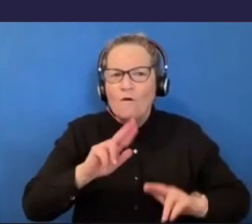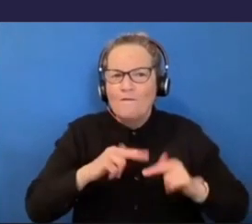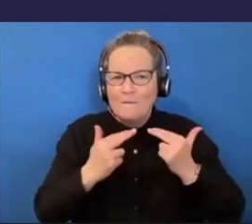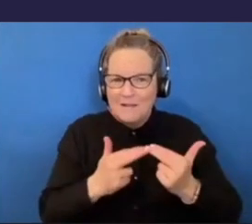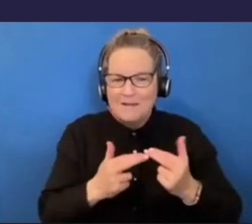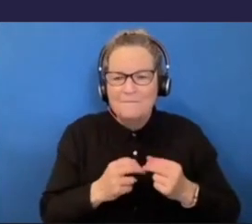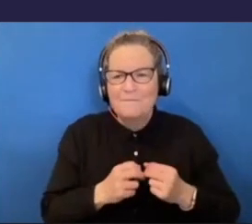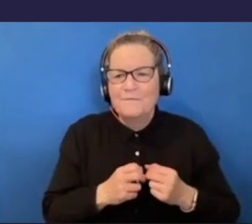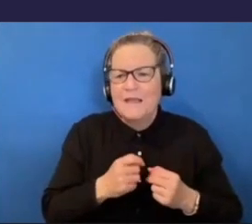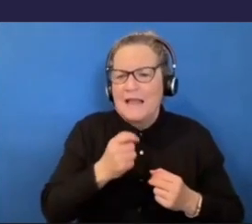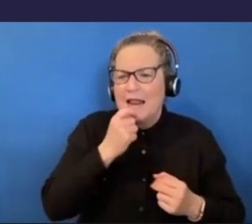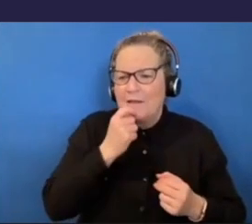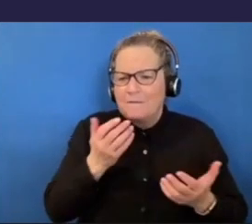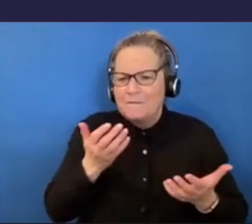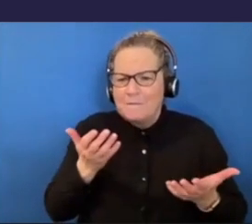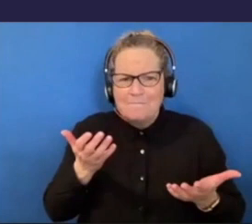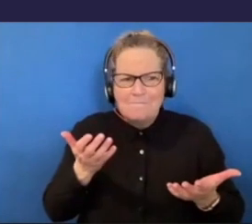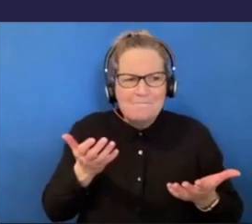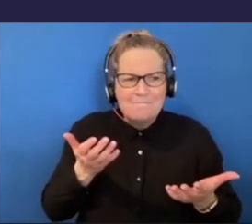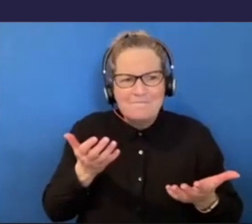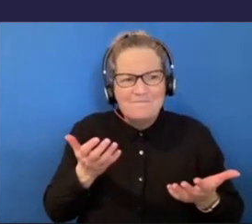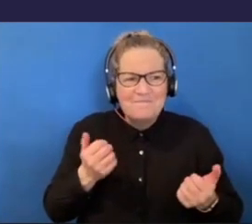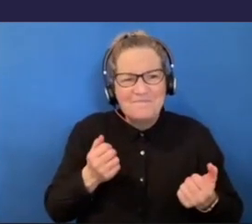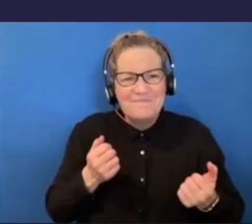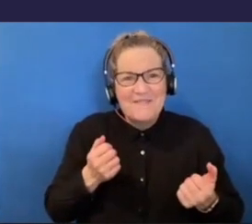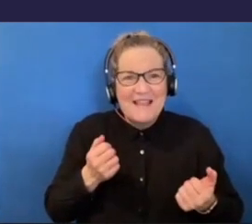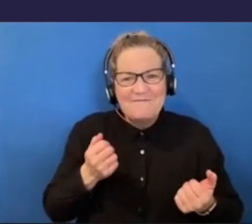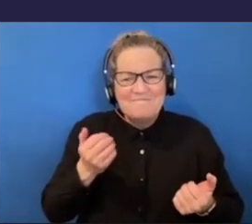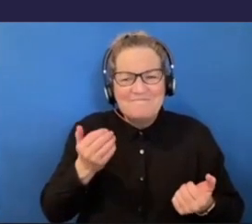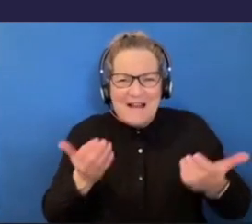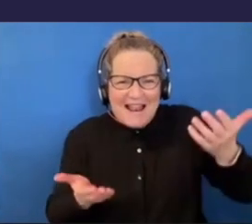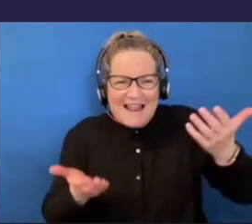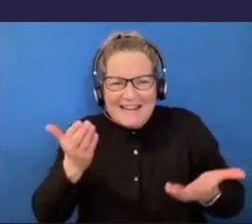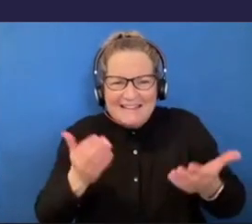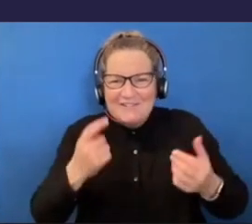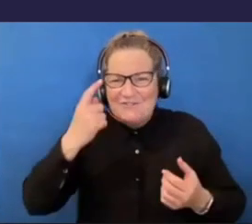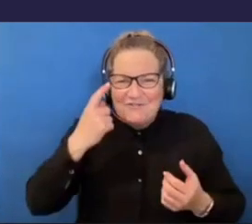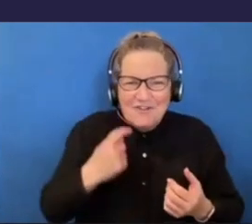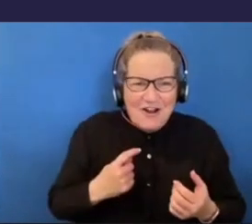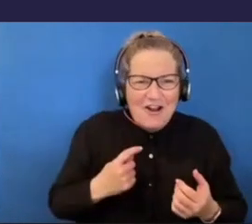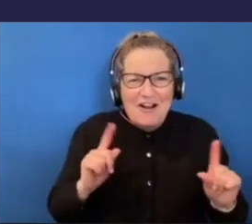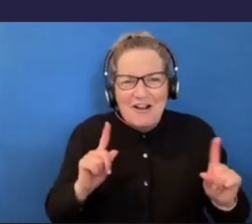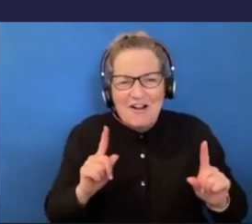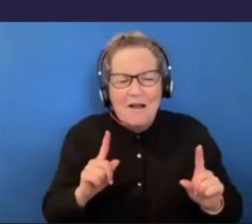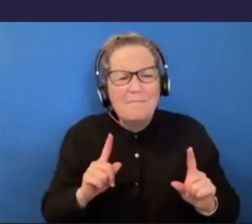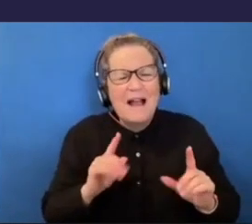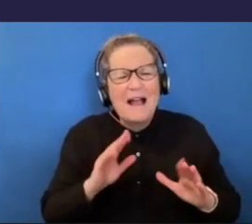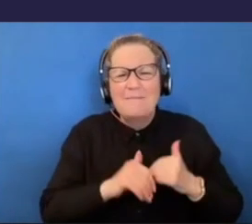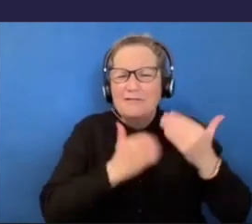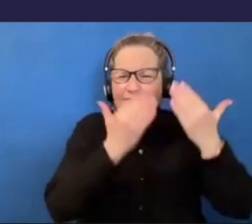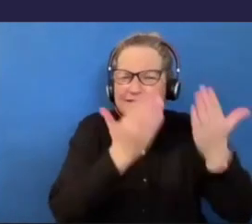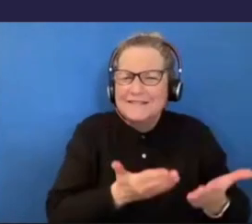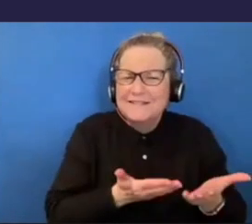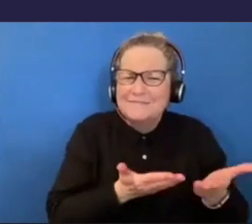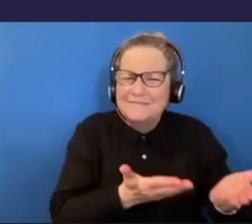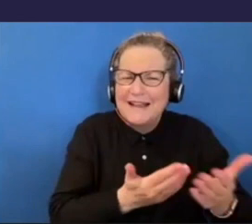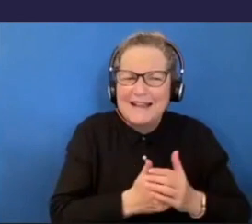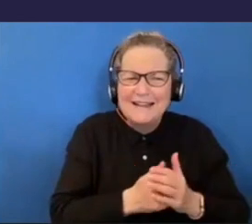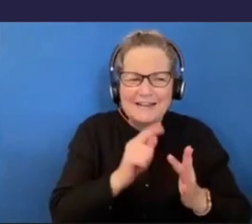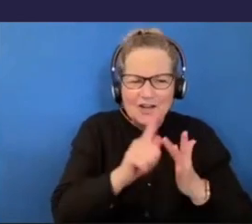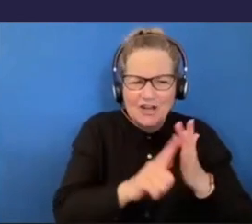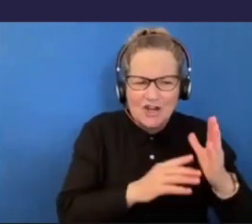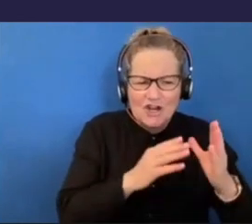it's pretty like decent, really, you know, it's about decency. Jacob is really reasonable